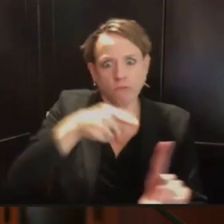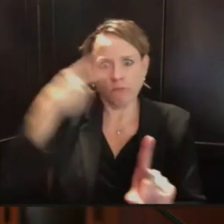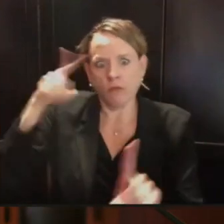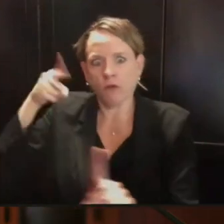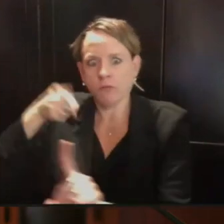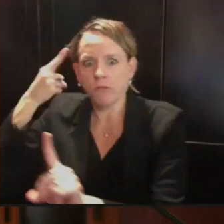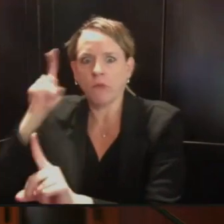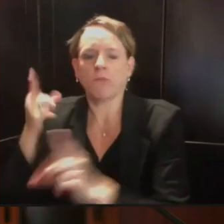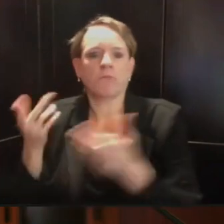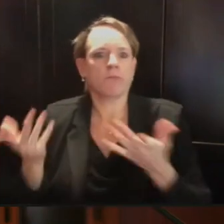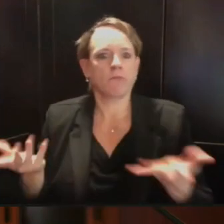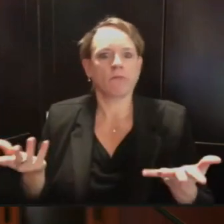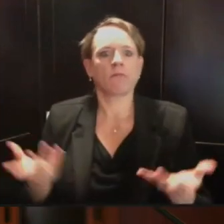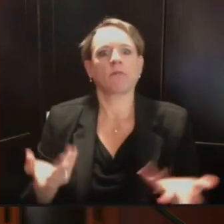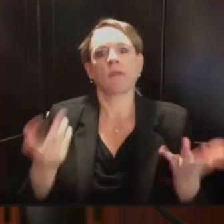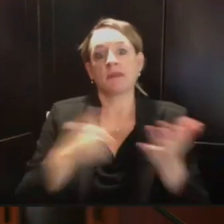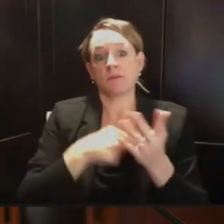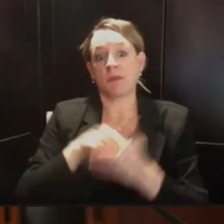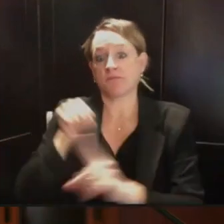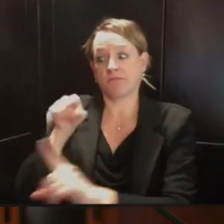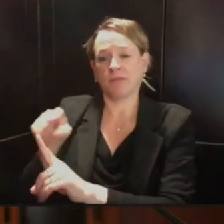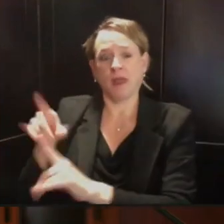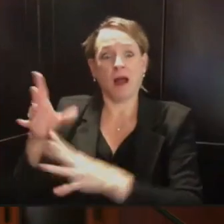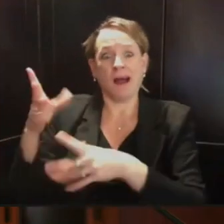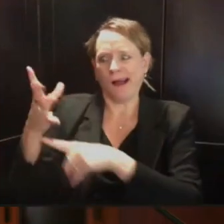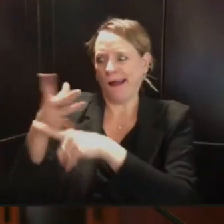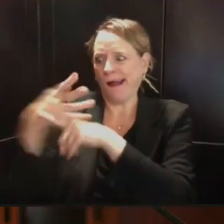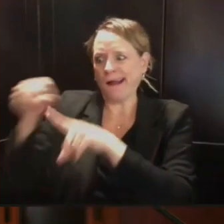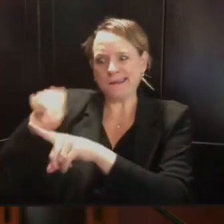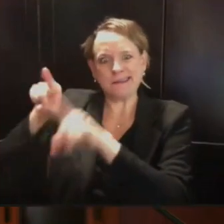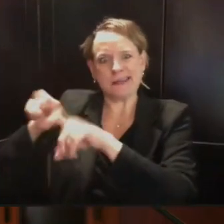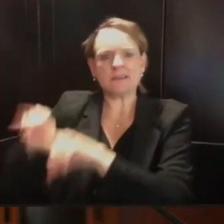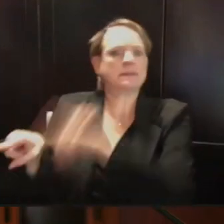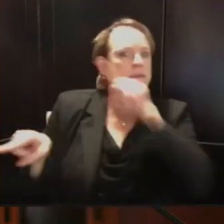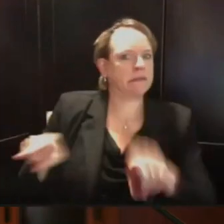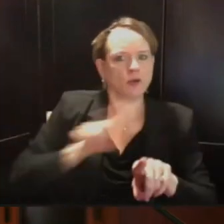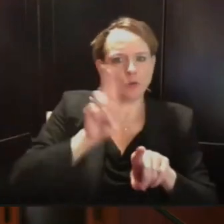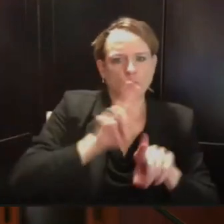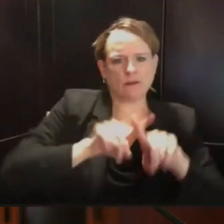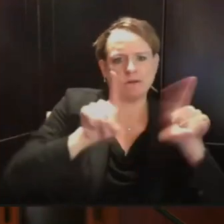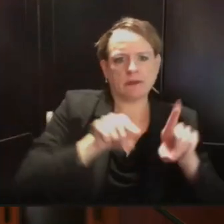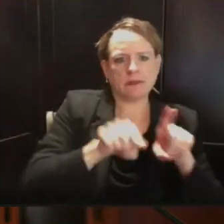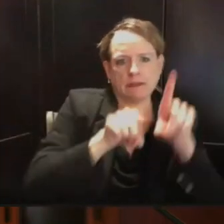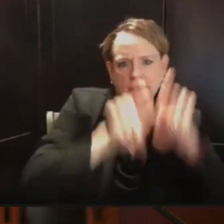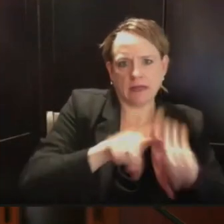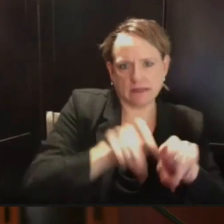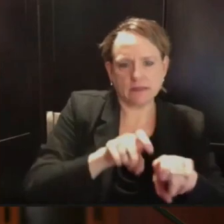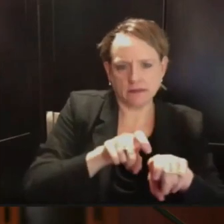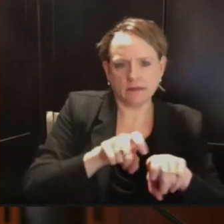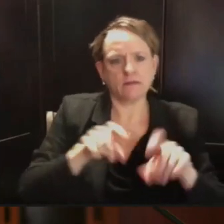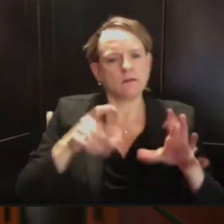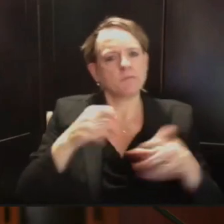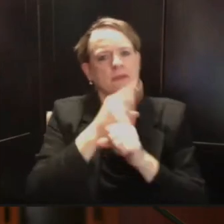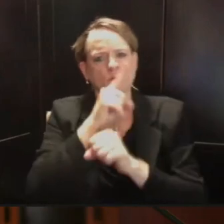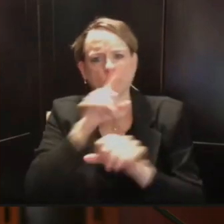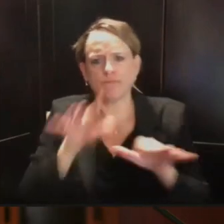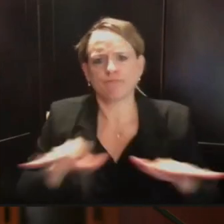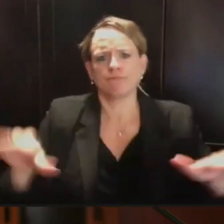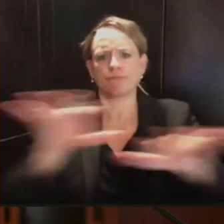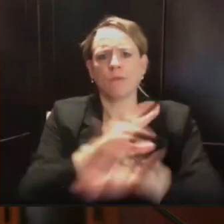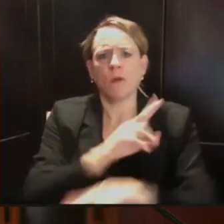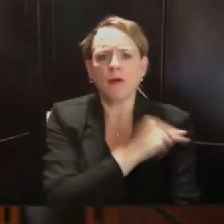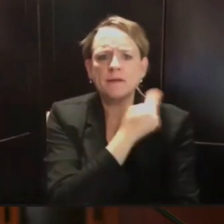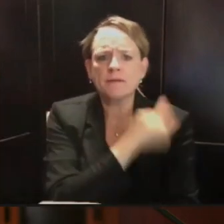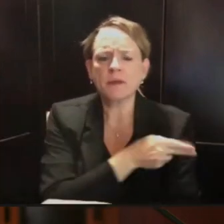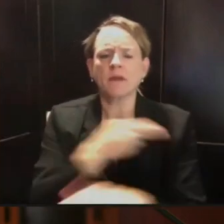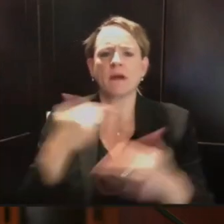for our partners in getting different parts of what you need to conduct